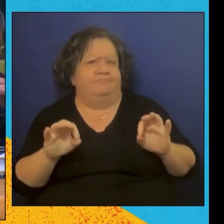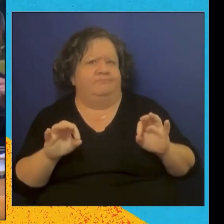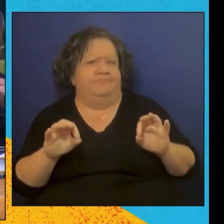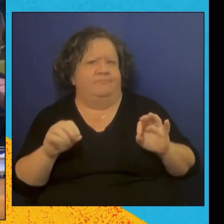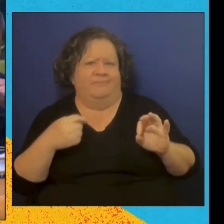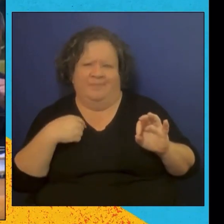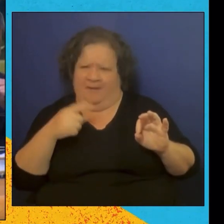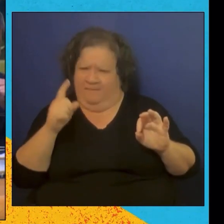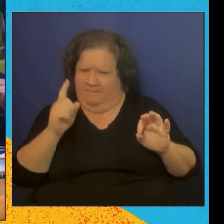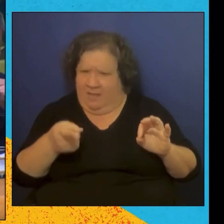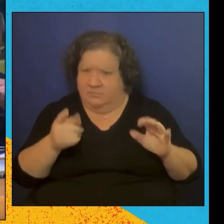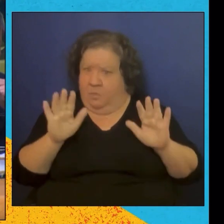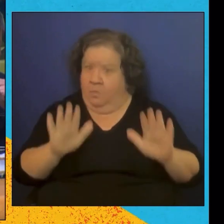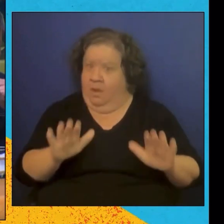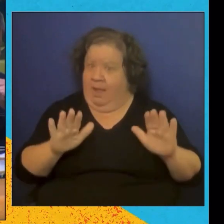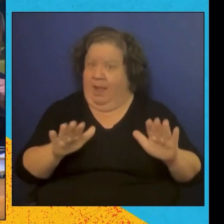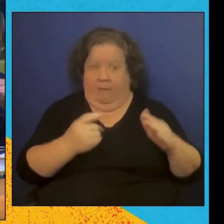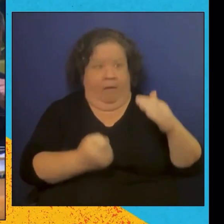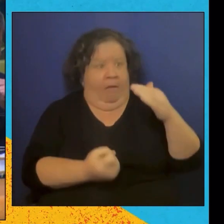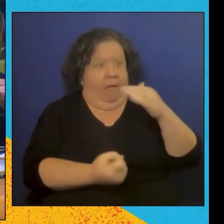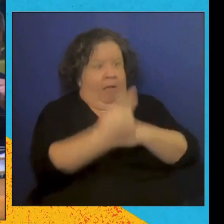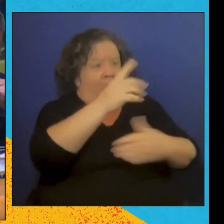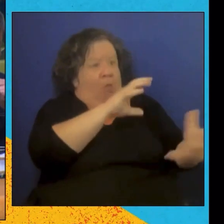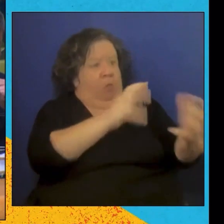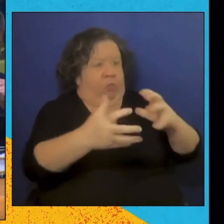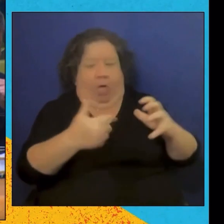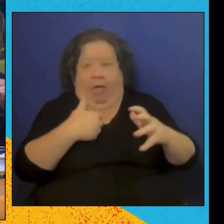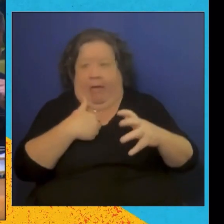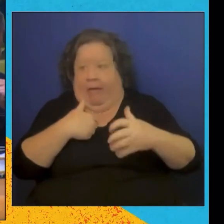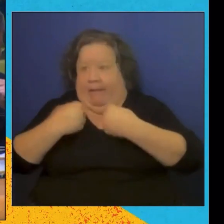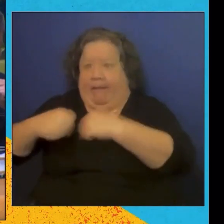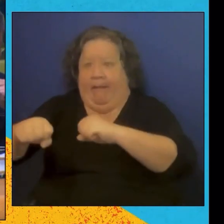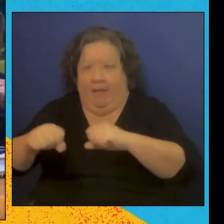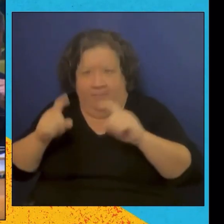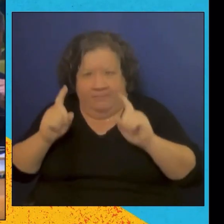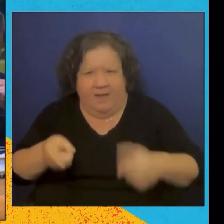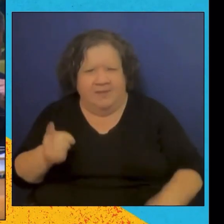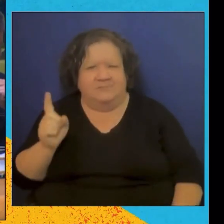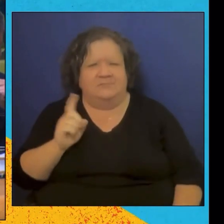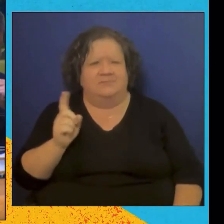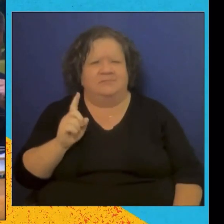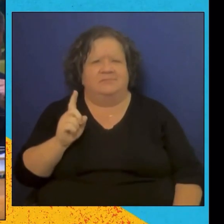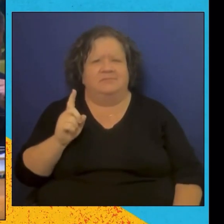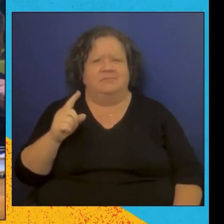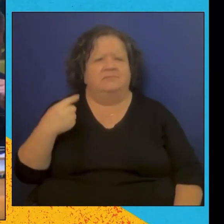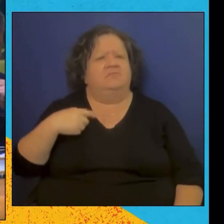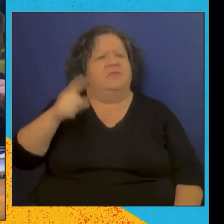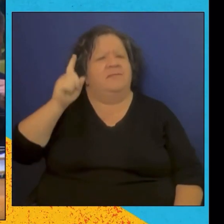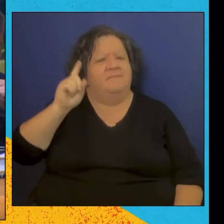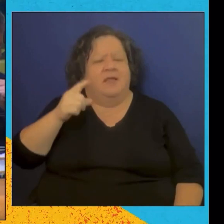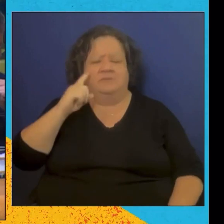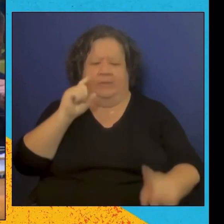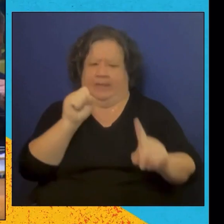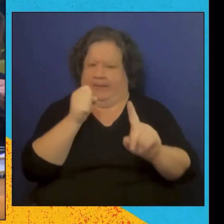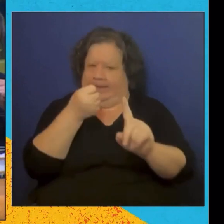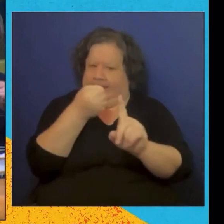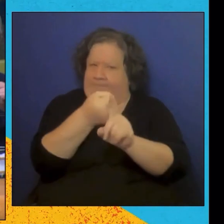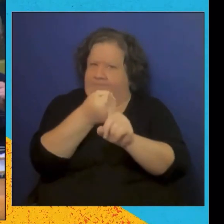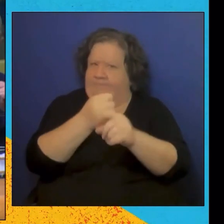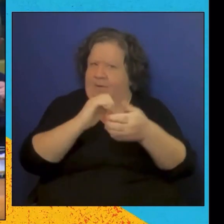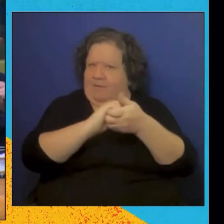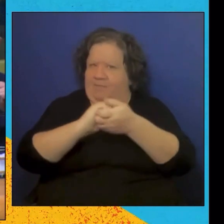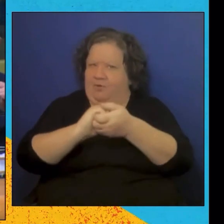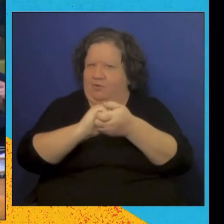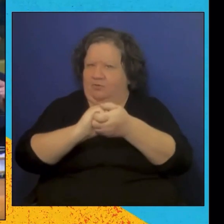crisis. Prevention is only possible by raising generations who are guided by the twin lights of science and conscience